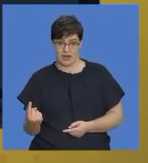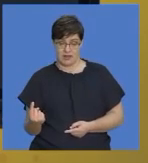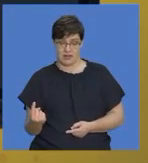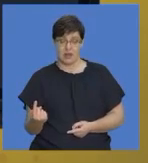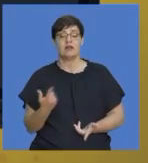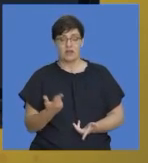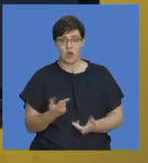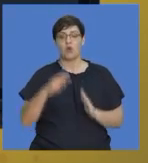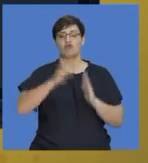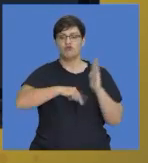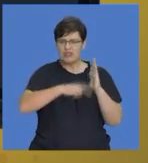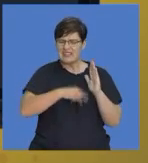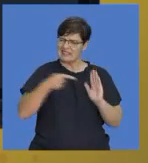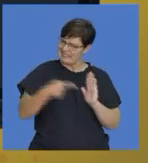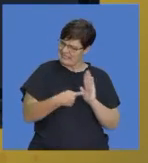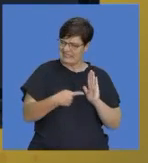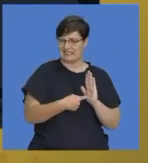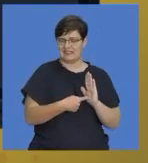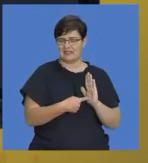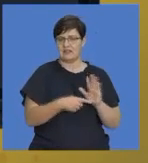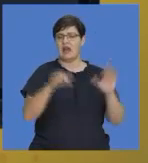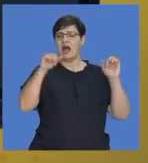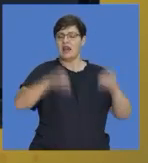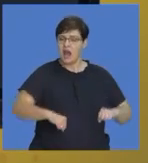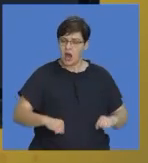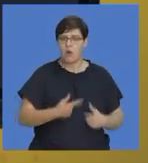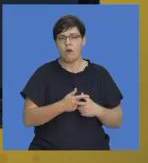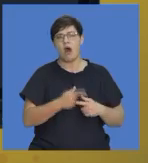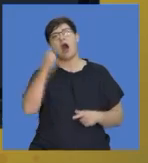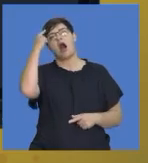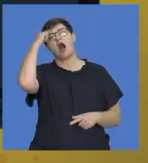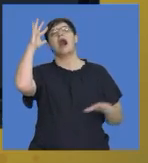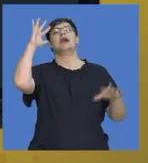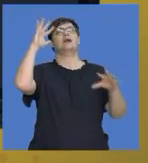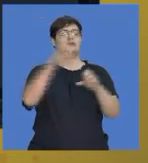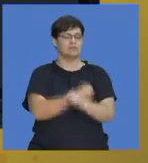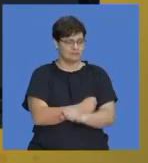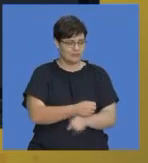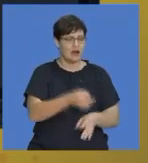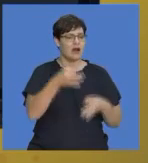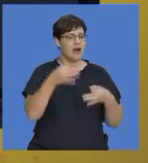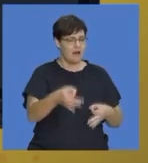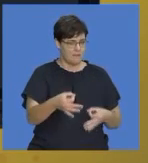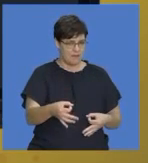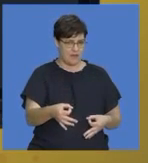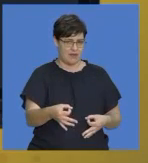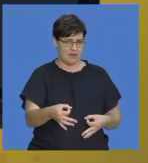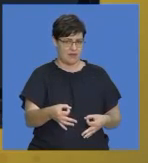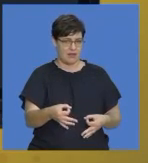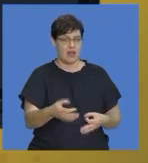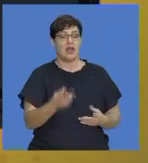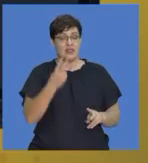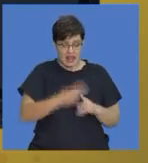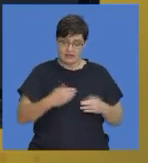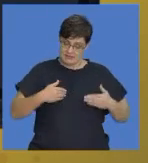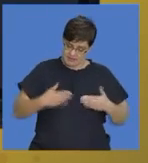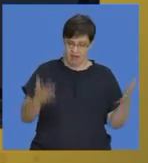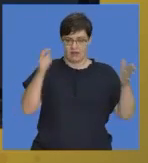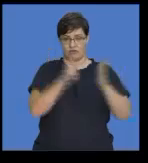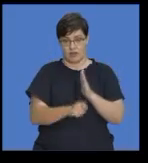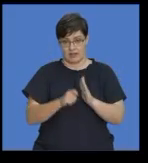what your reading time is all about. It allows you some time to familiarize yourself with the paper before you get into the paper itself.